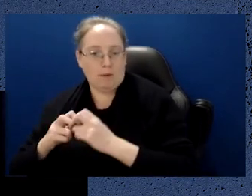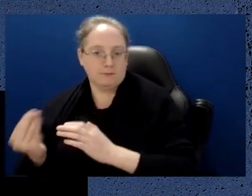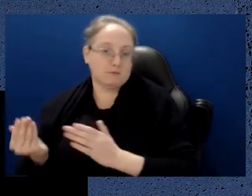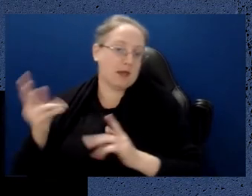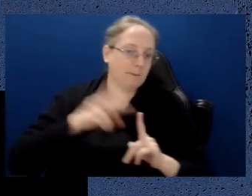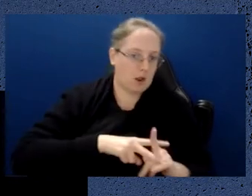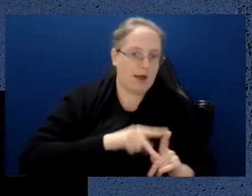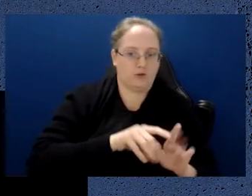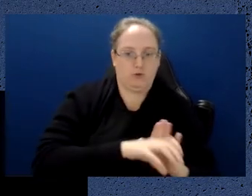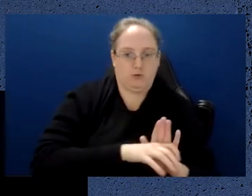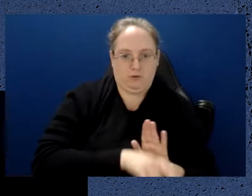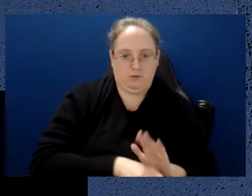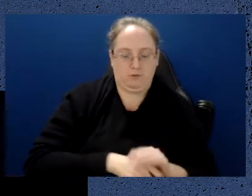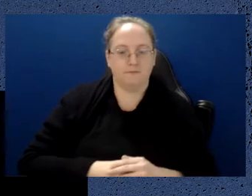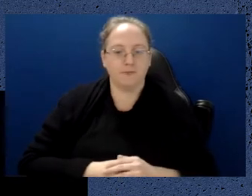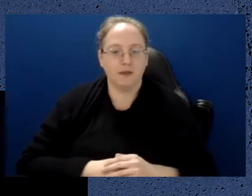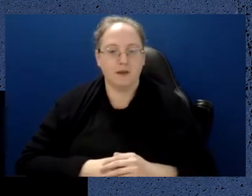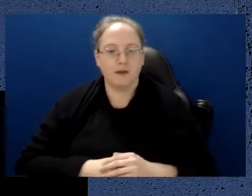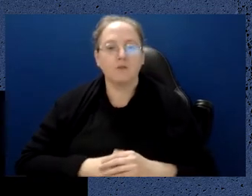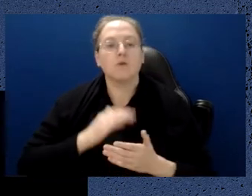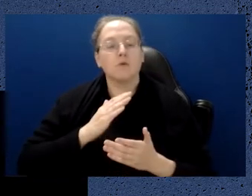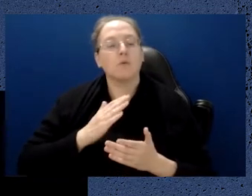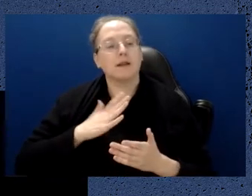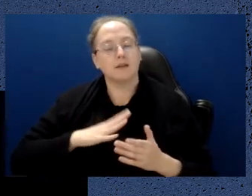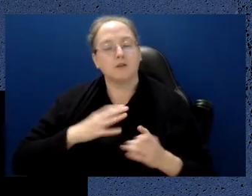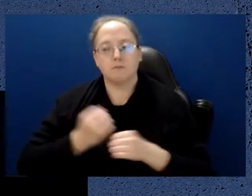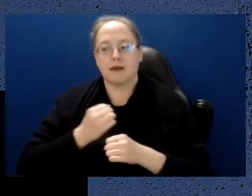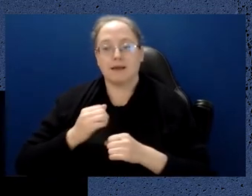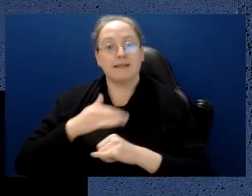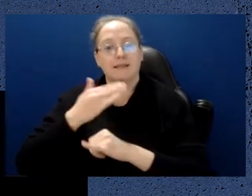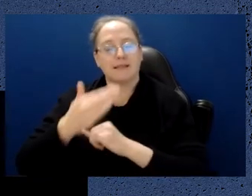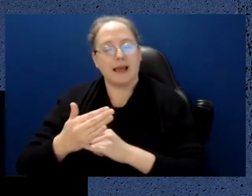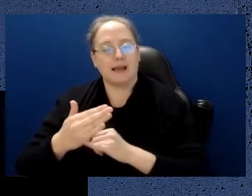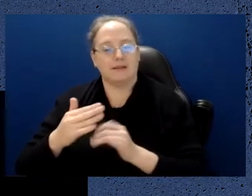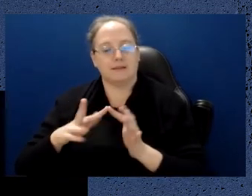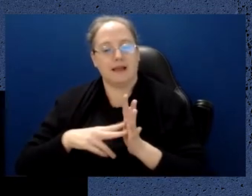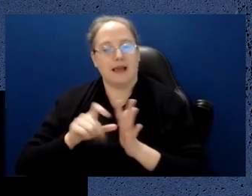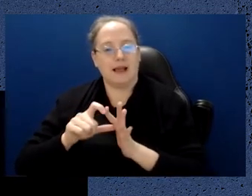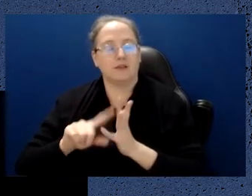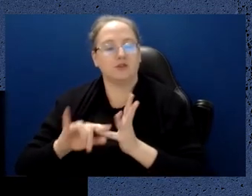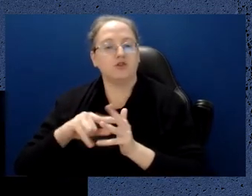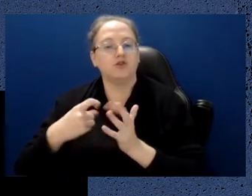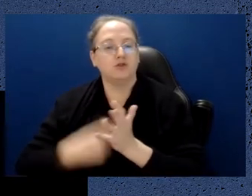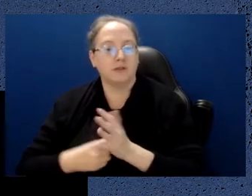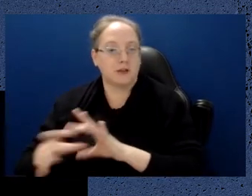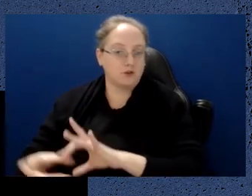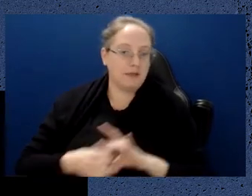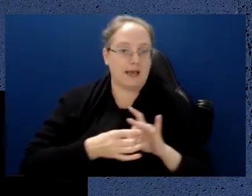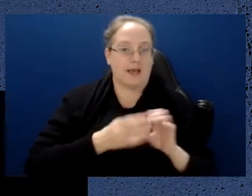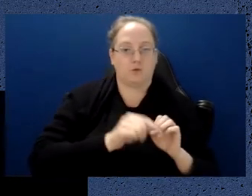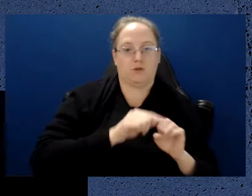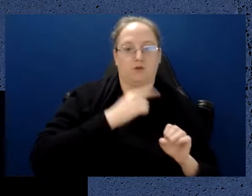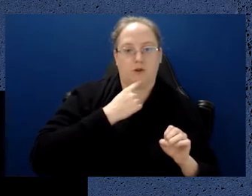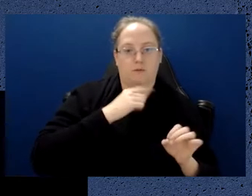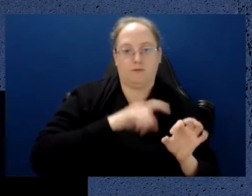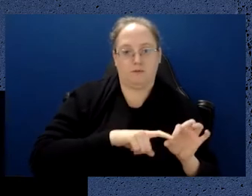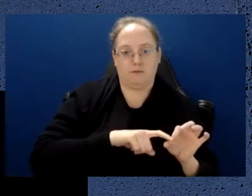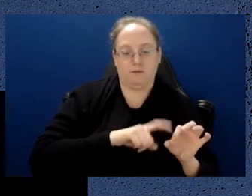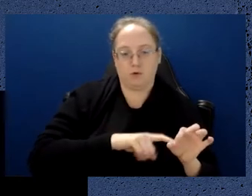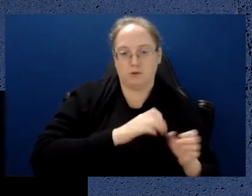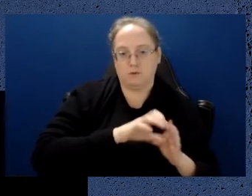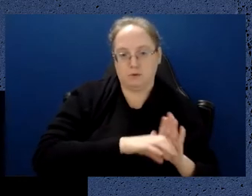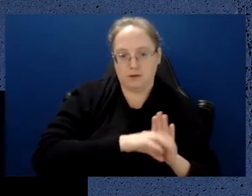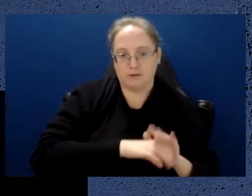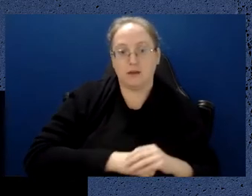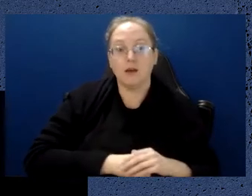end users engaged in this technology. The quantum computers exist now. You can program them. They're just not powerful enough to